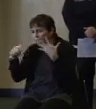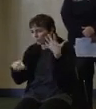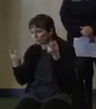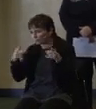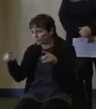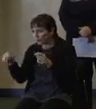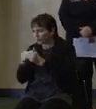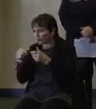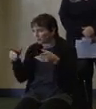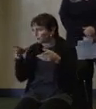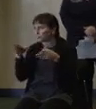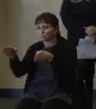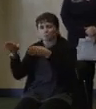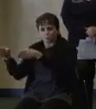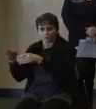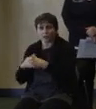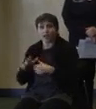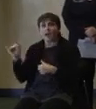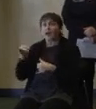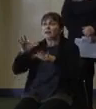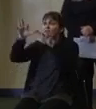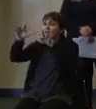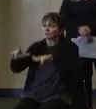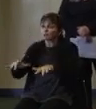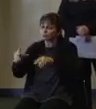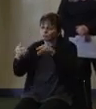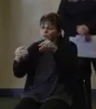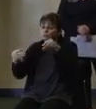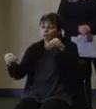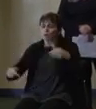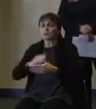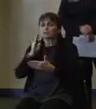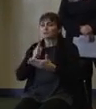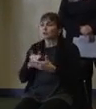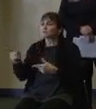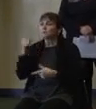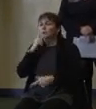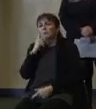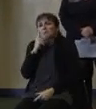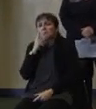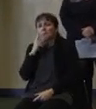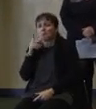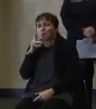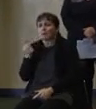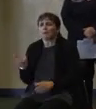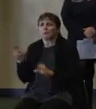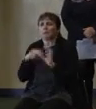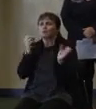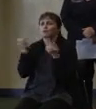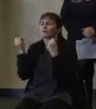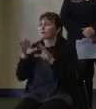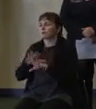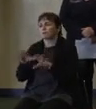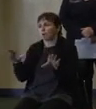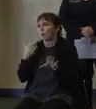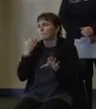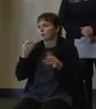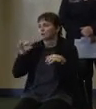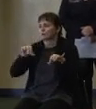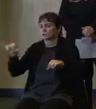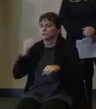away, please don't yet venture out onto the roads unless you have to, unless you absolutely have to, let the crews complete their jobs.